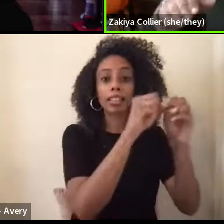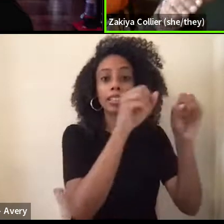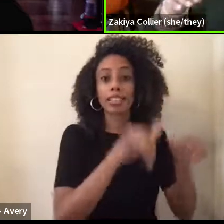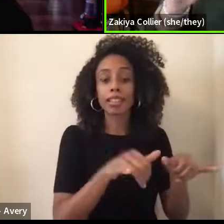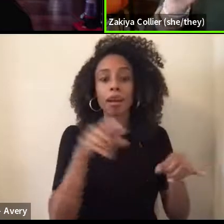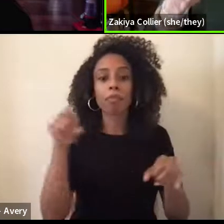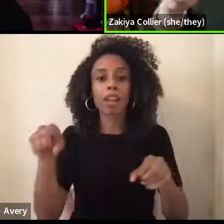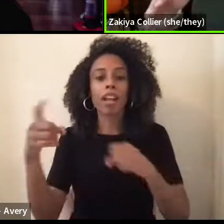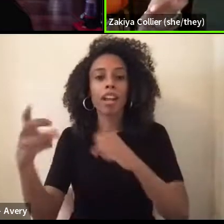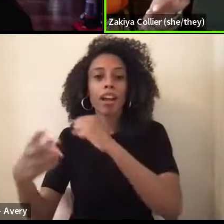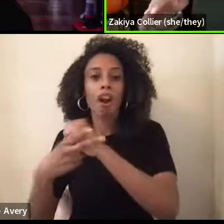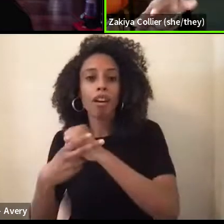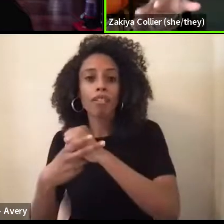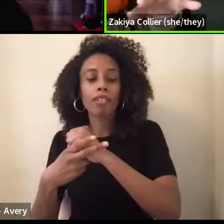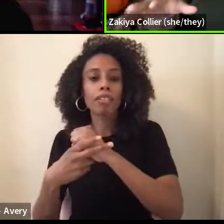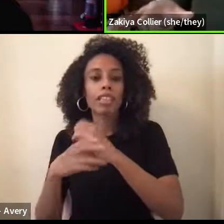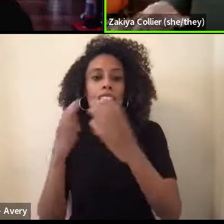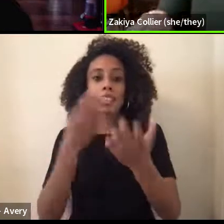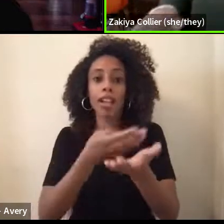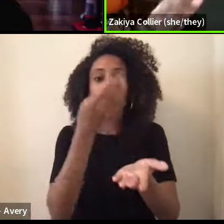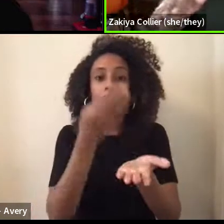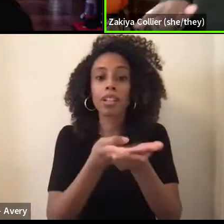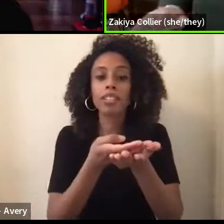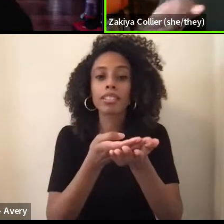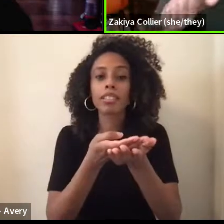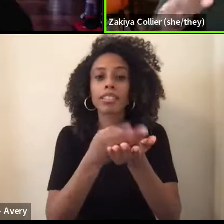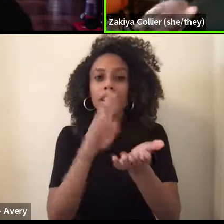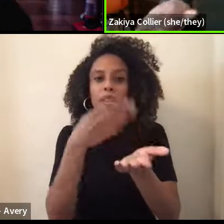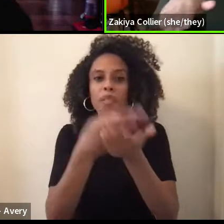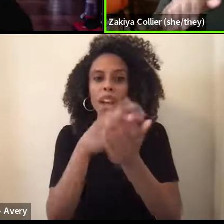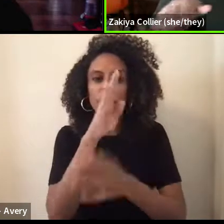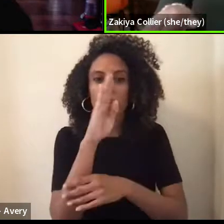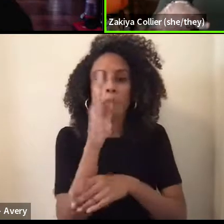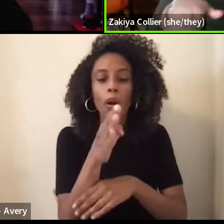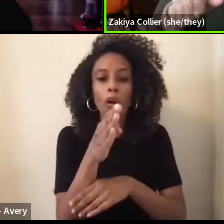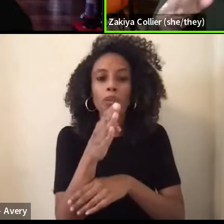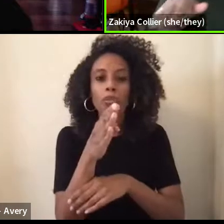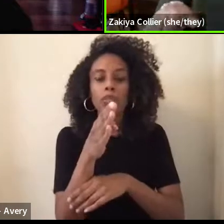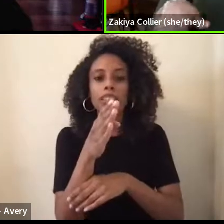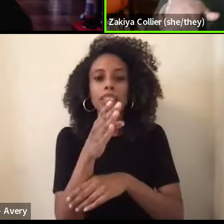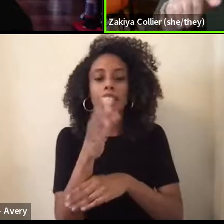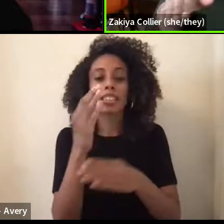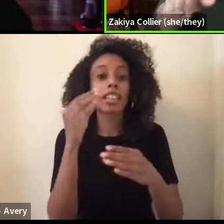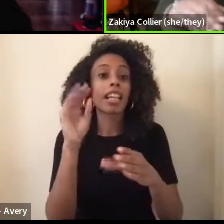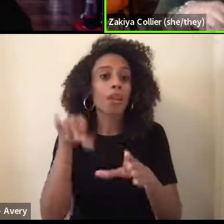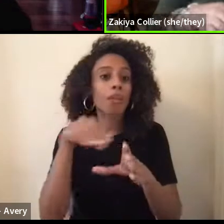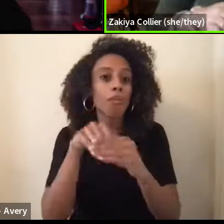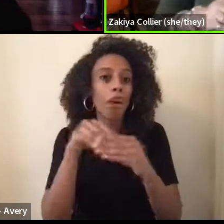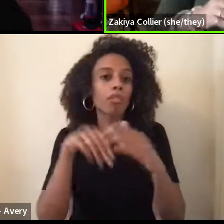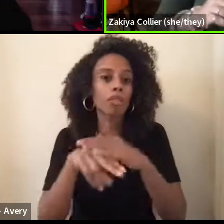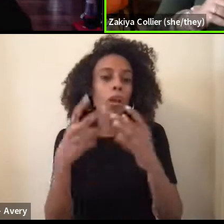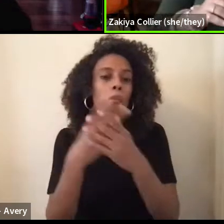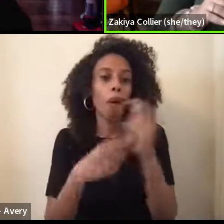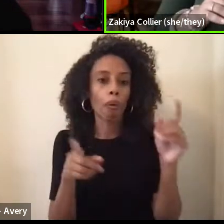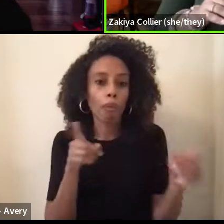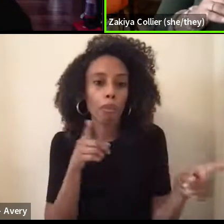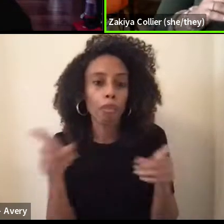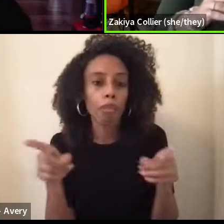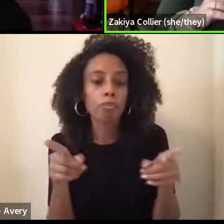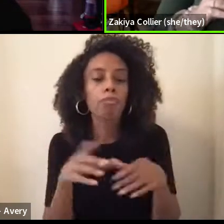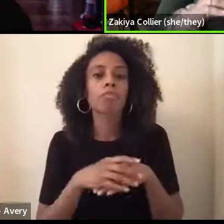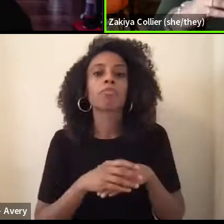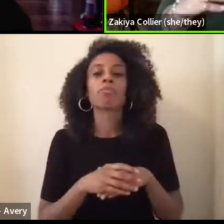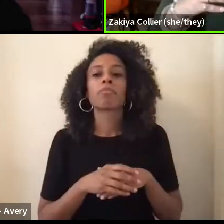-based and fact-based approach that kind of exists in both professions and both spaces. Um,